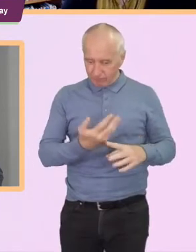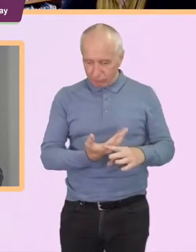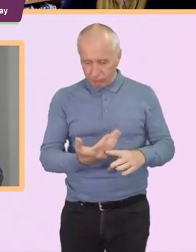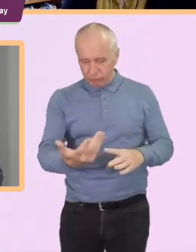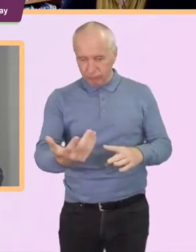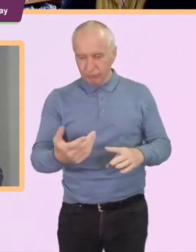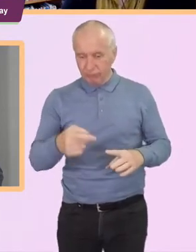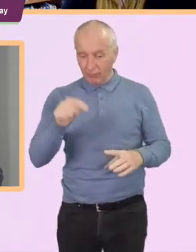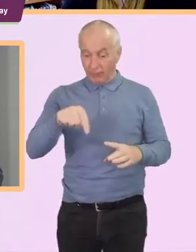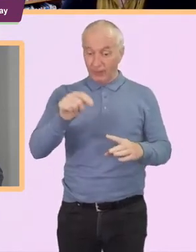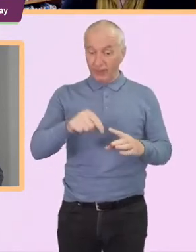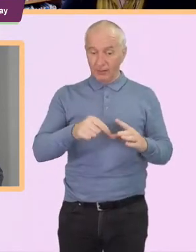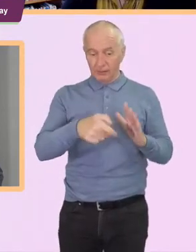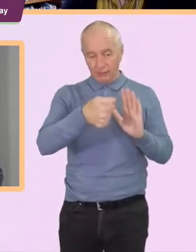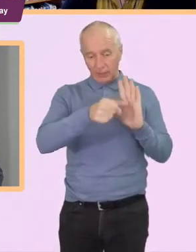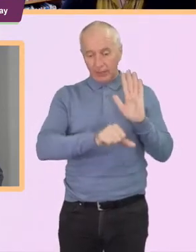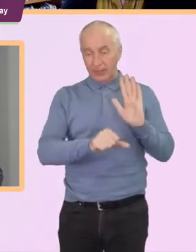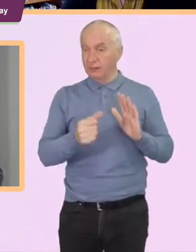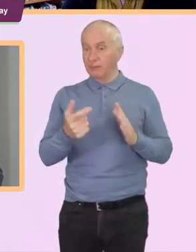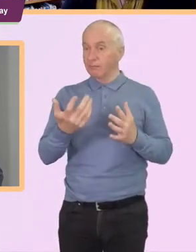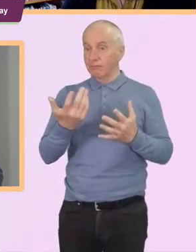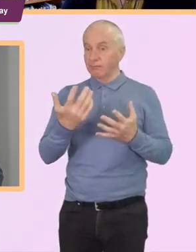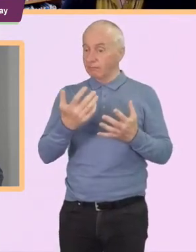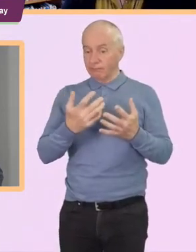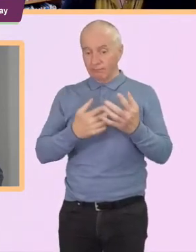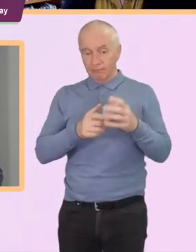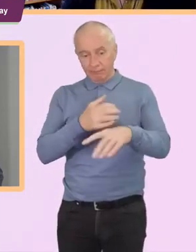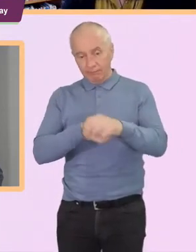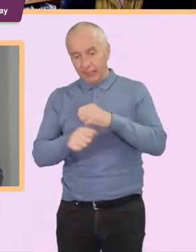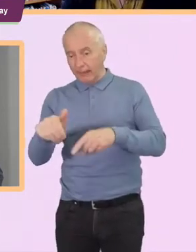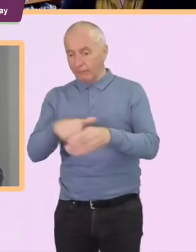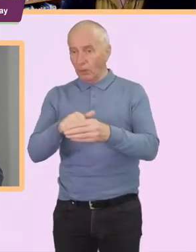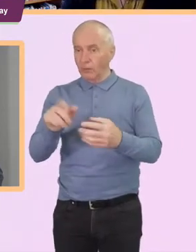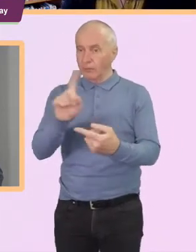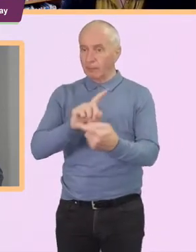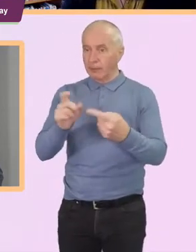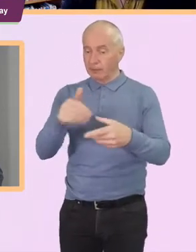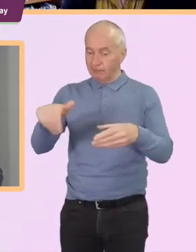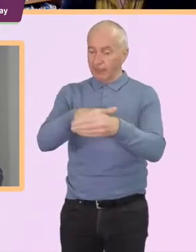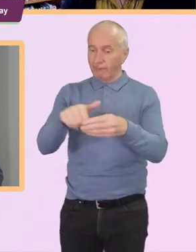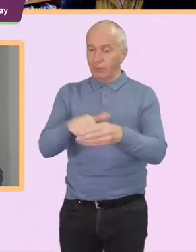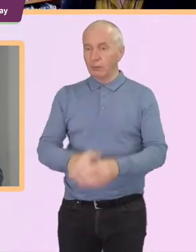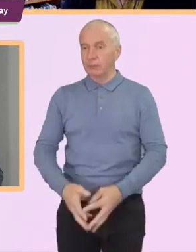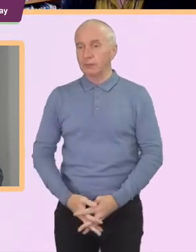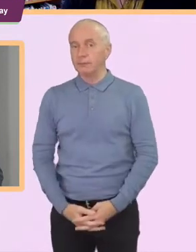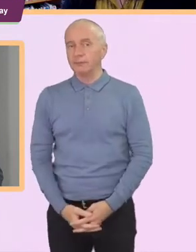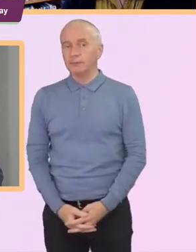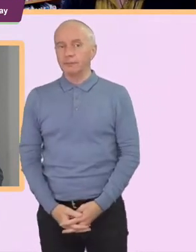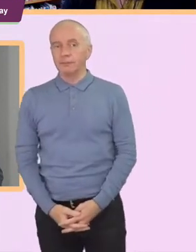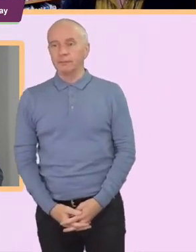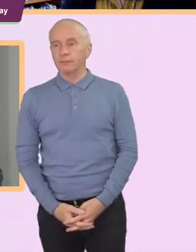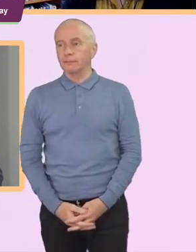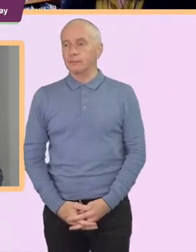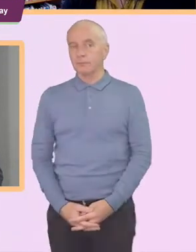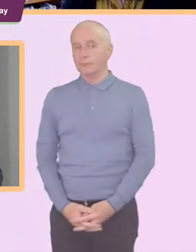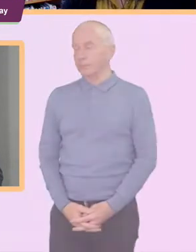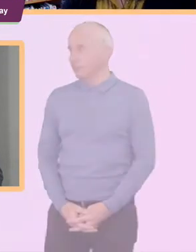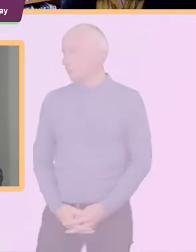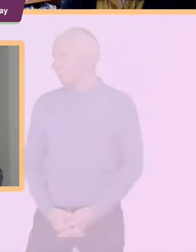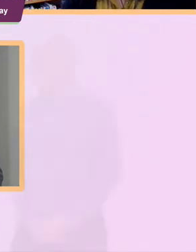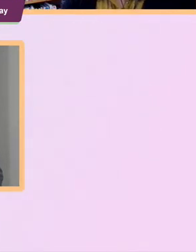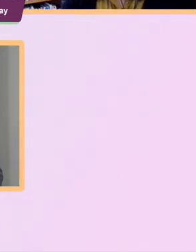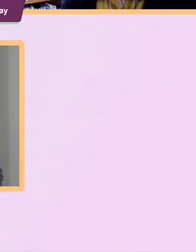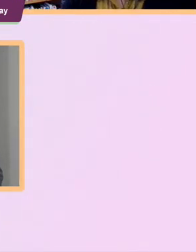say um get involved if there's a meeting taking place go to it all right and um um